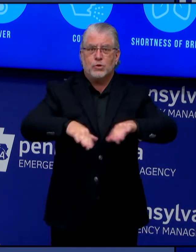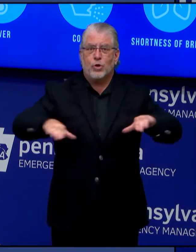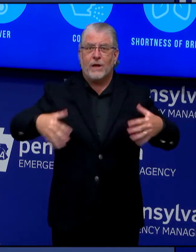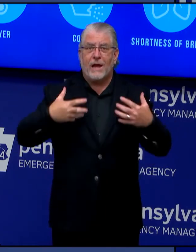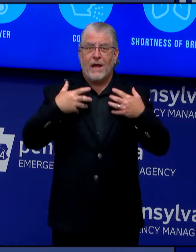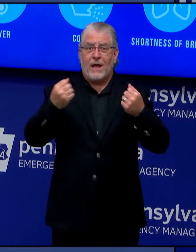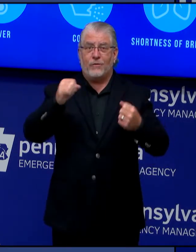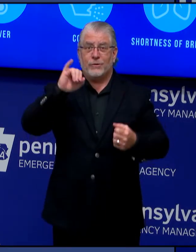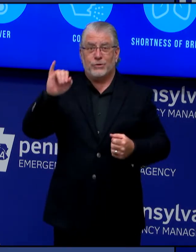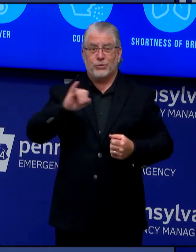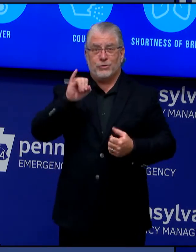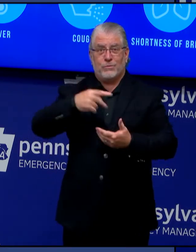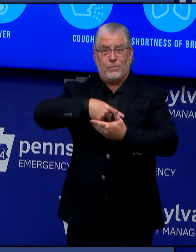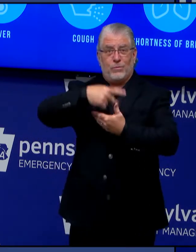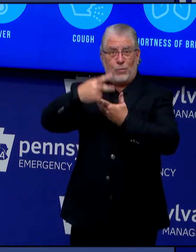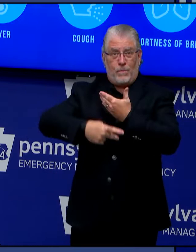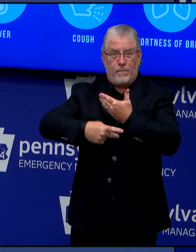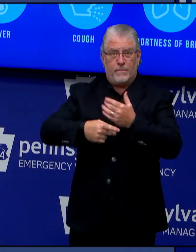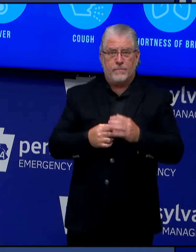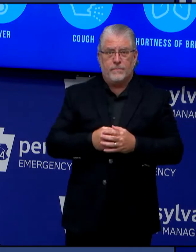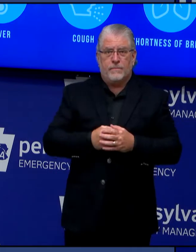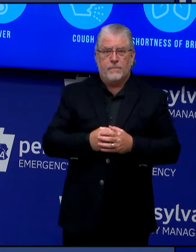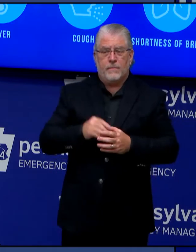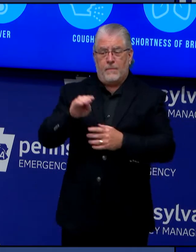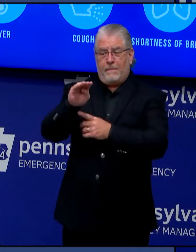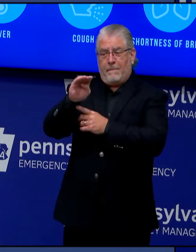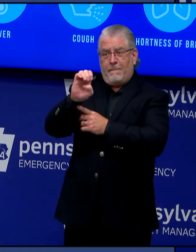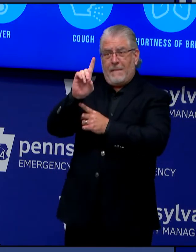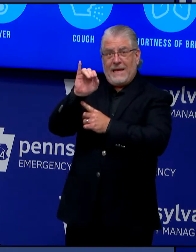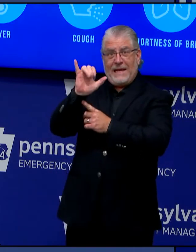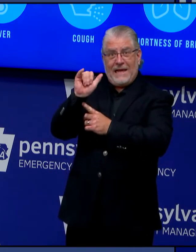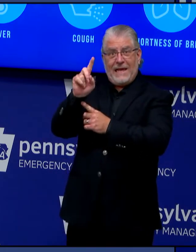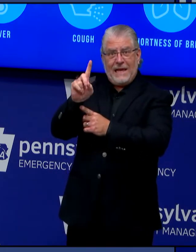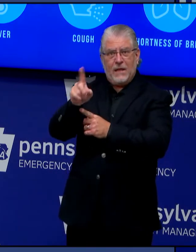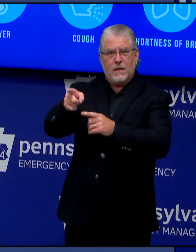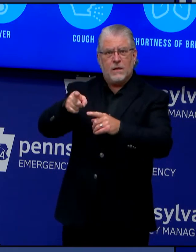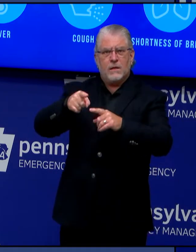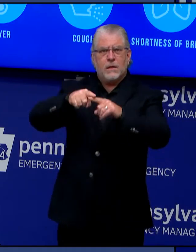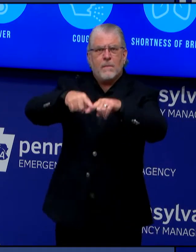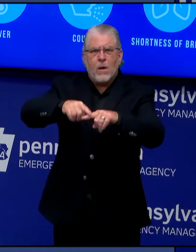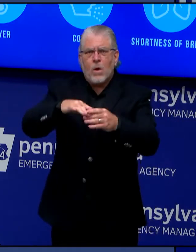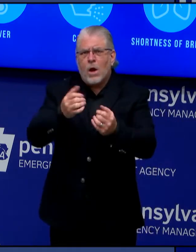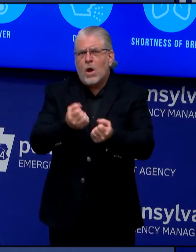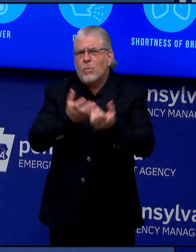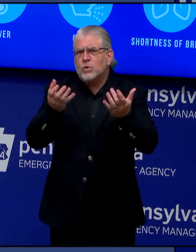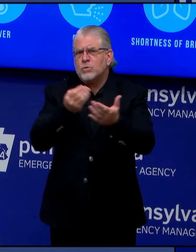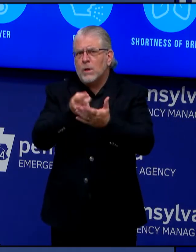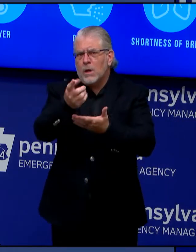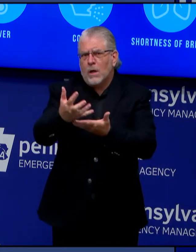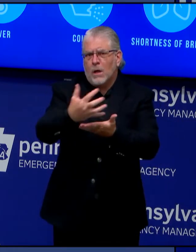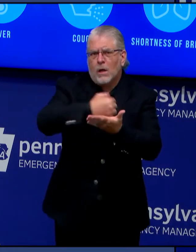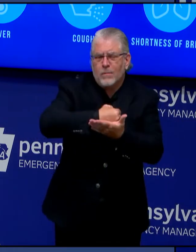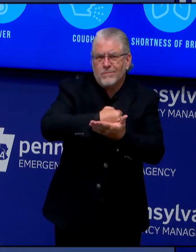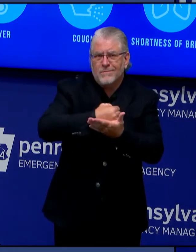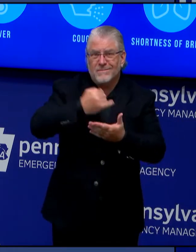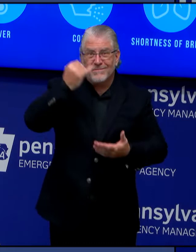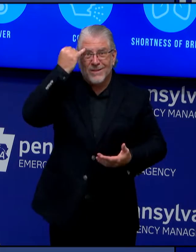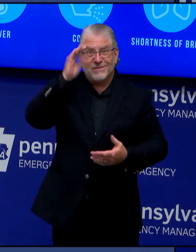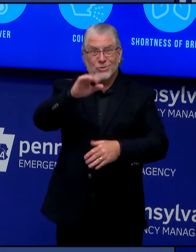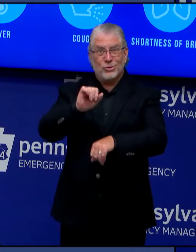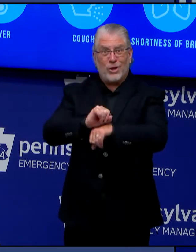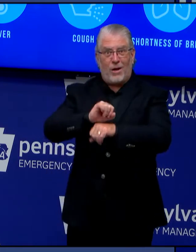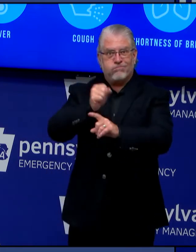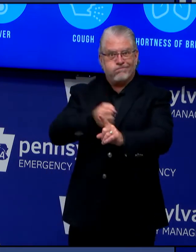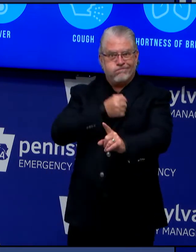Eligibility for Medicaid is largely income-based, so it's important for folks who've recently lost jobs or experienced a reduction in